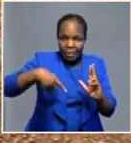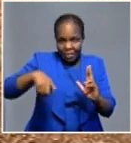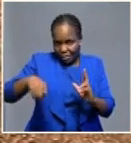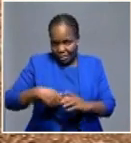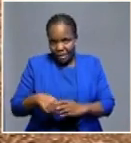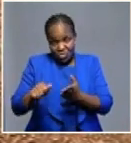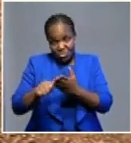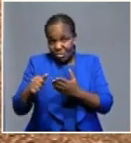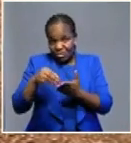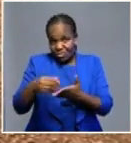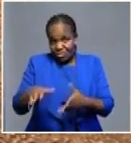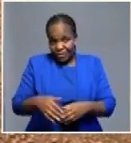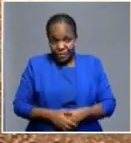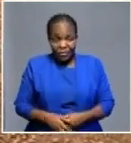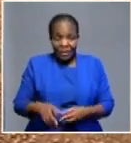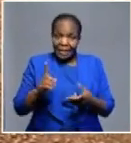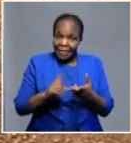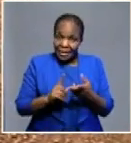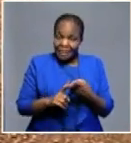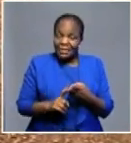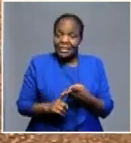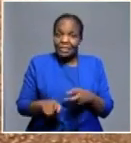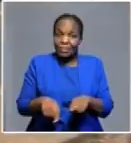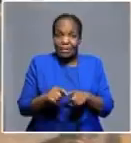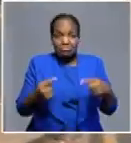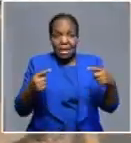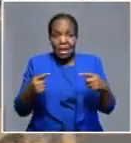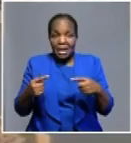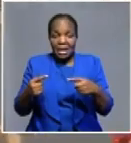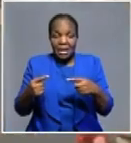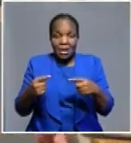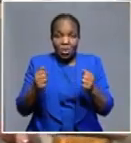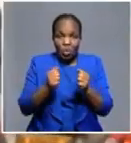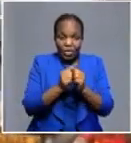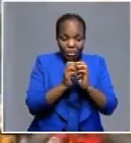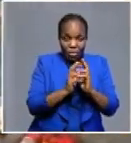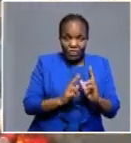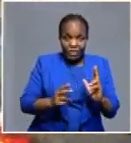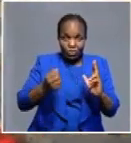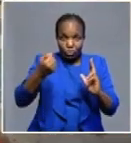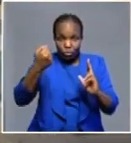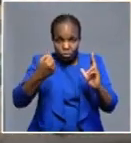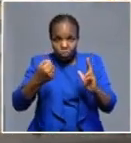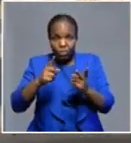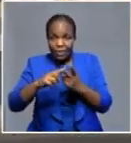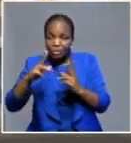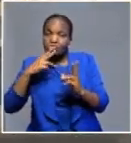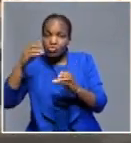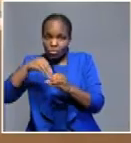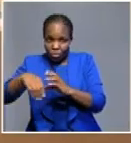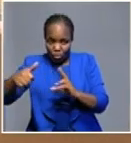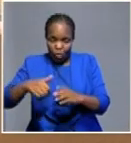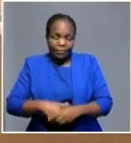cause a lot of conflict between the passengers and the operator. So, the